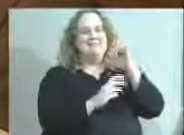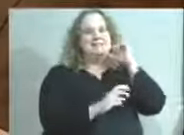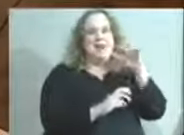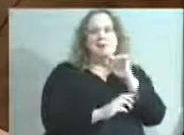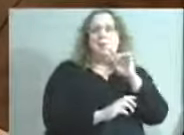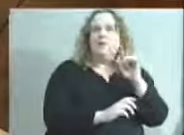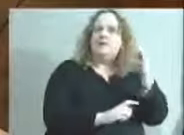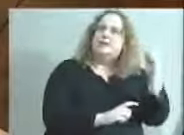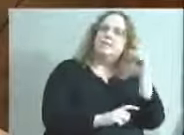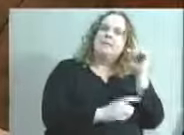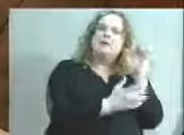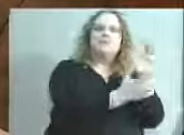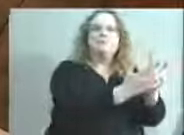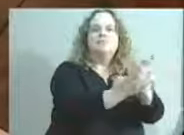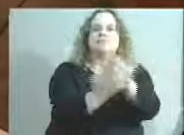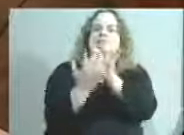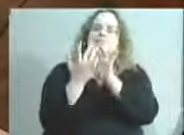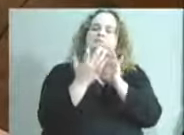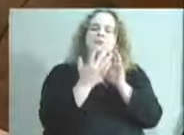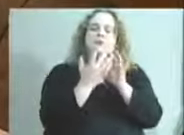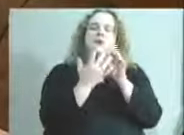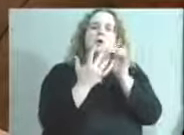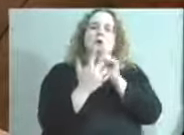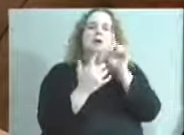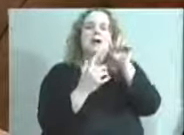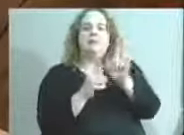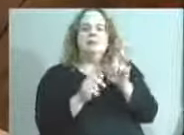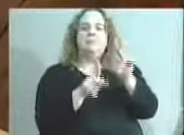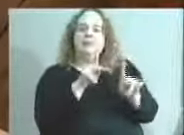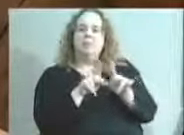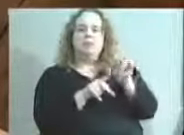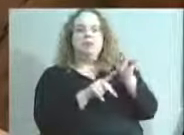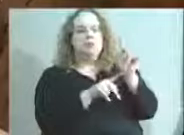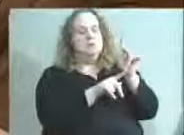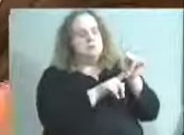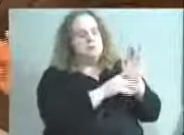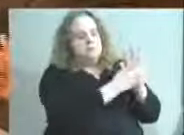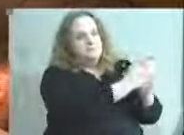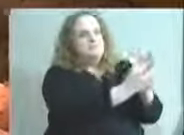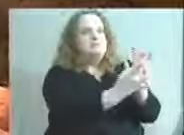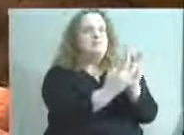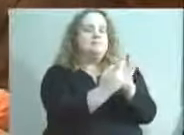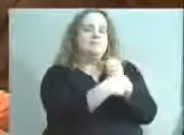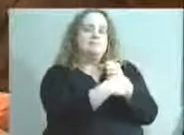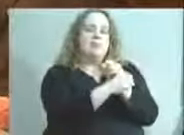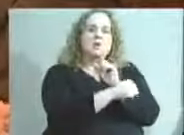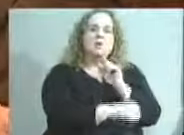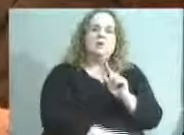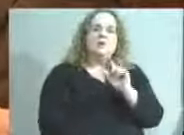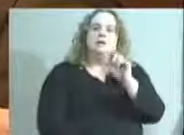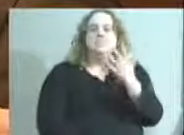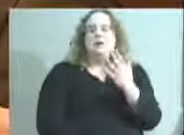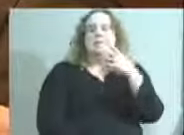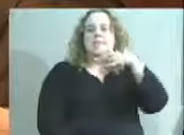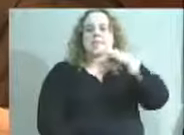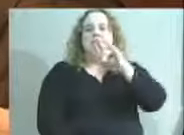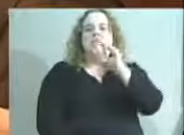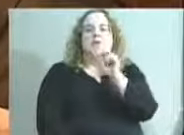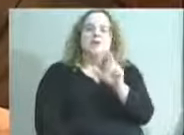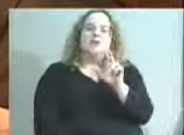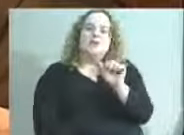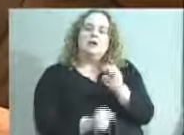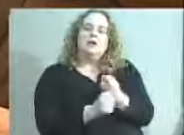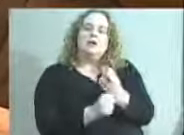need kind of a guerrilla effort to make sure we're contacting these folks where they live. So I'm sure this pillar could give you a summary of the strategies, if you like.